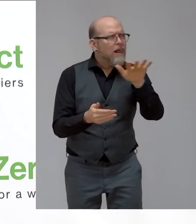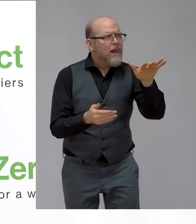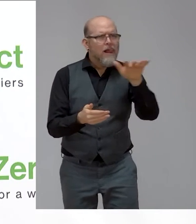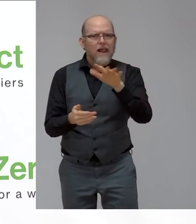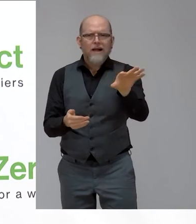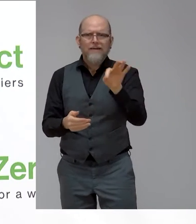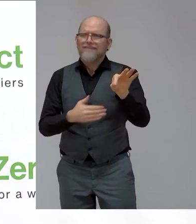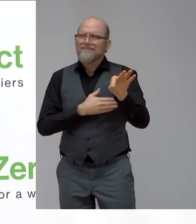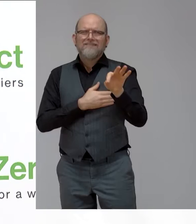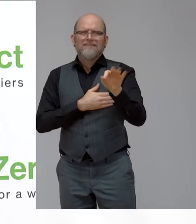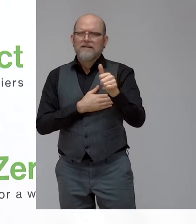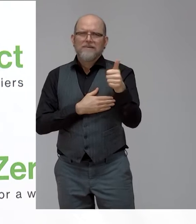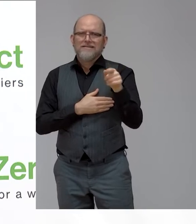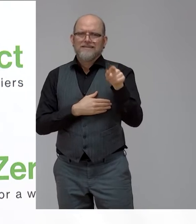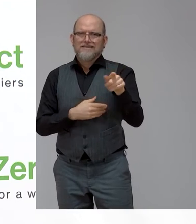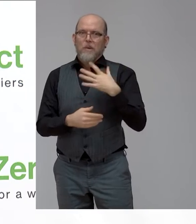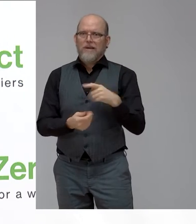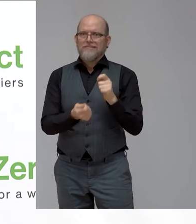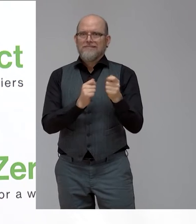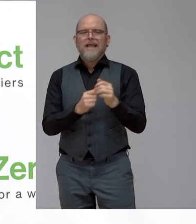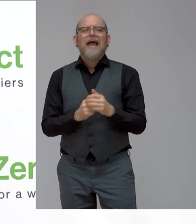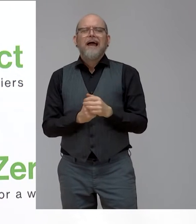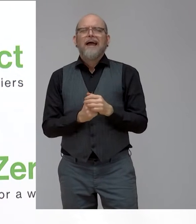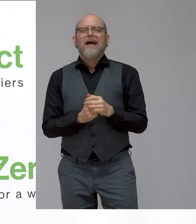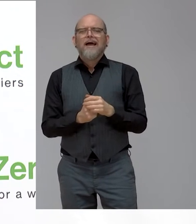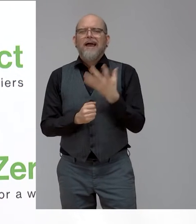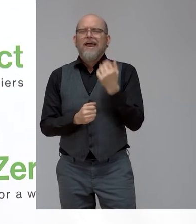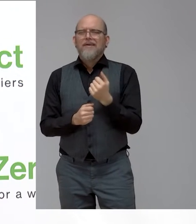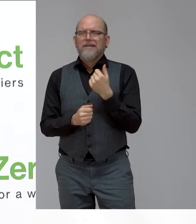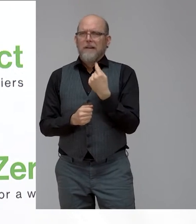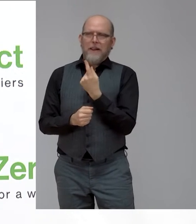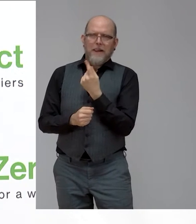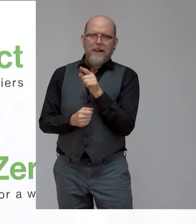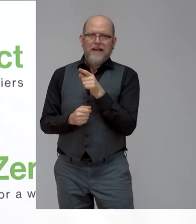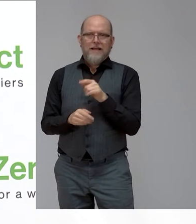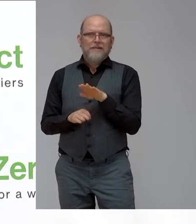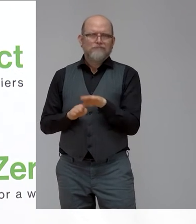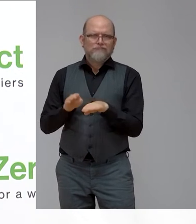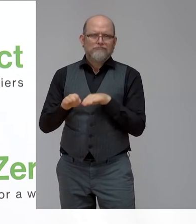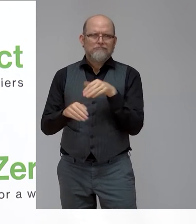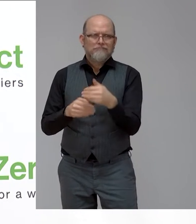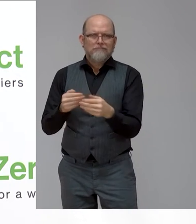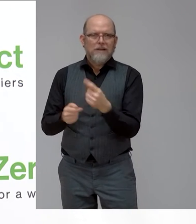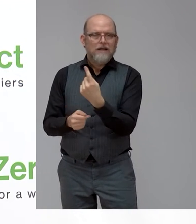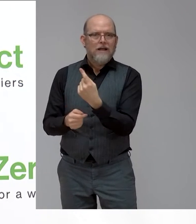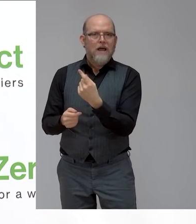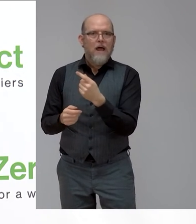something that I've started to make a few steps together with the colleagues in the human capital team and with the rest of